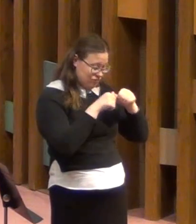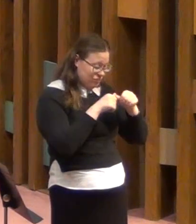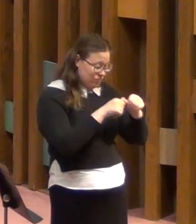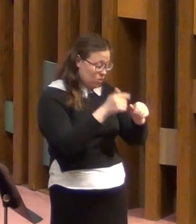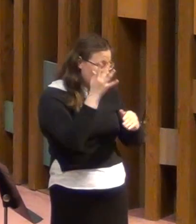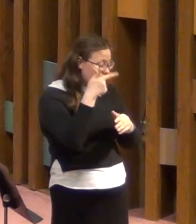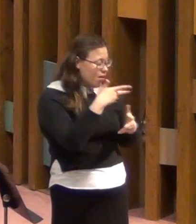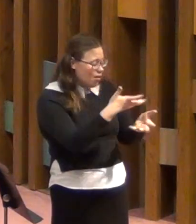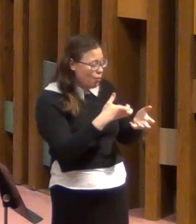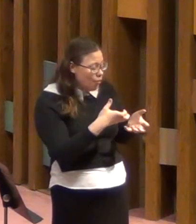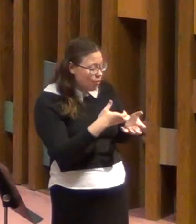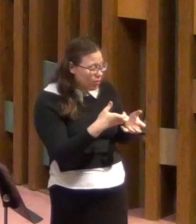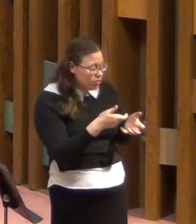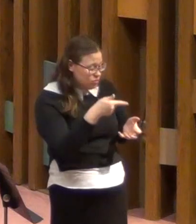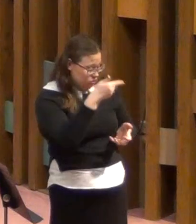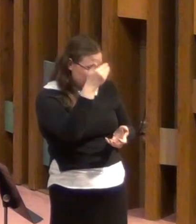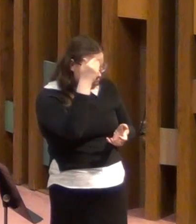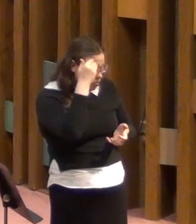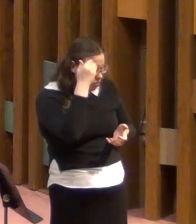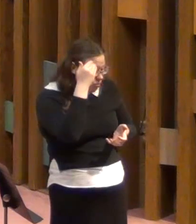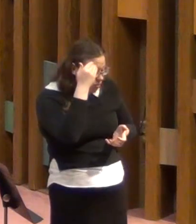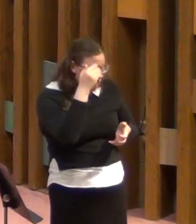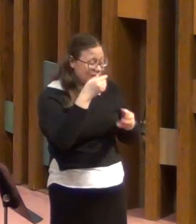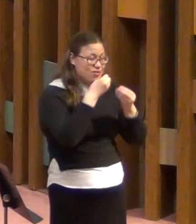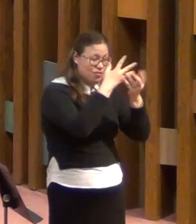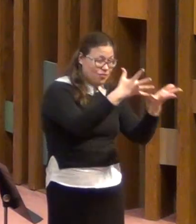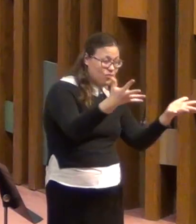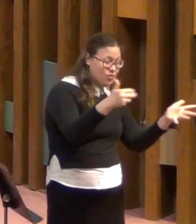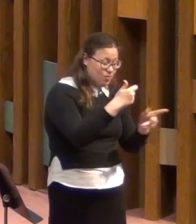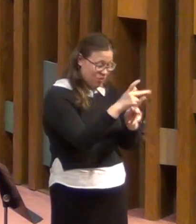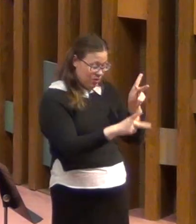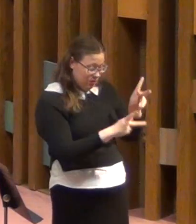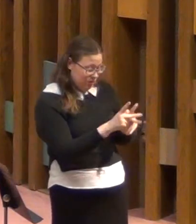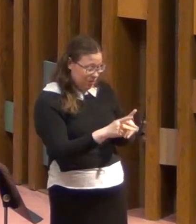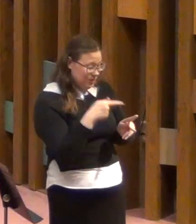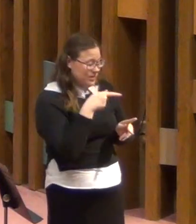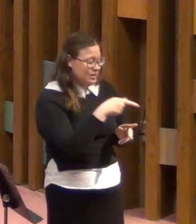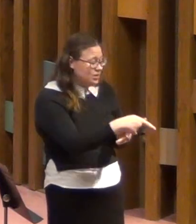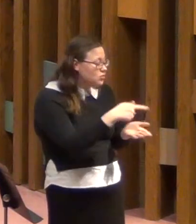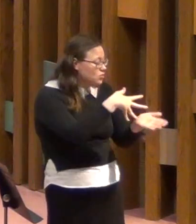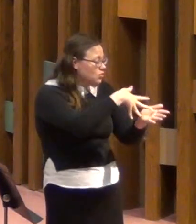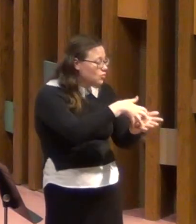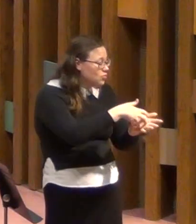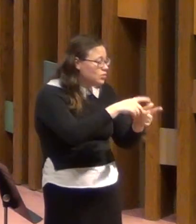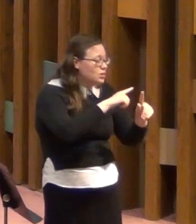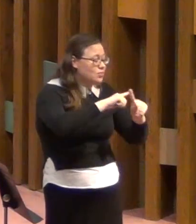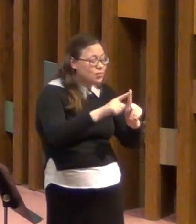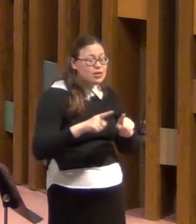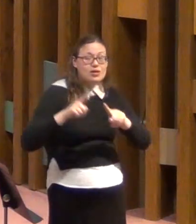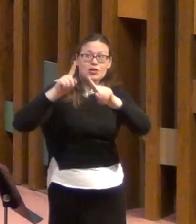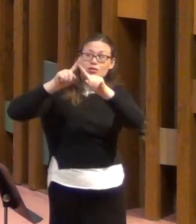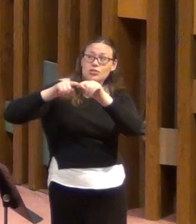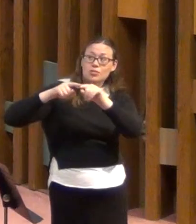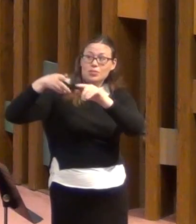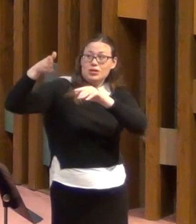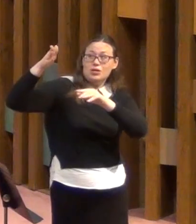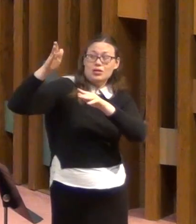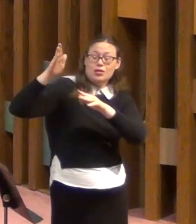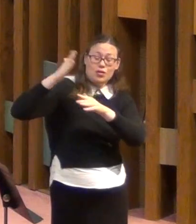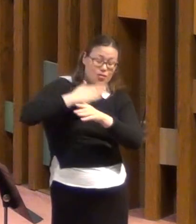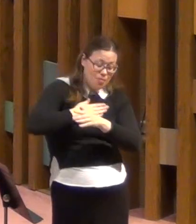that in your weakness my strength comes to the Lord.